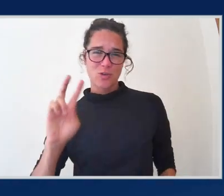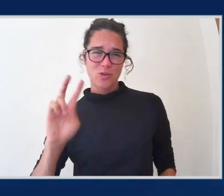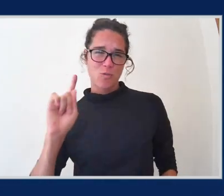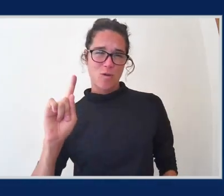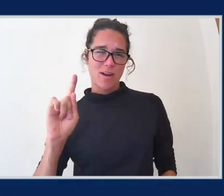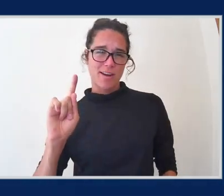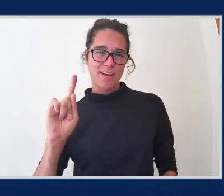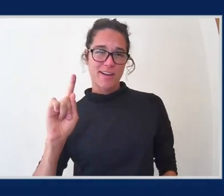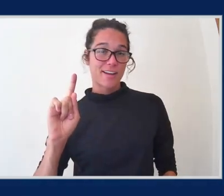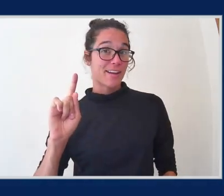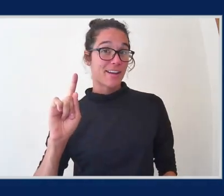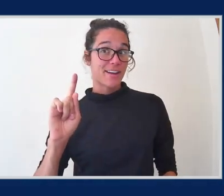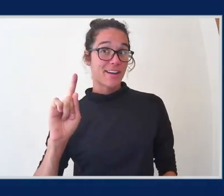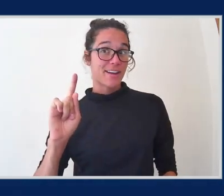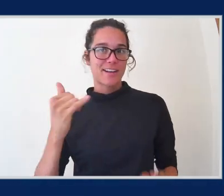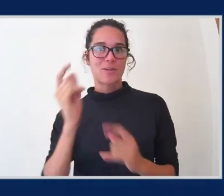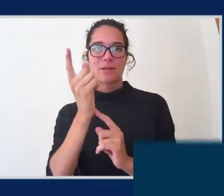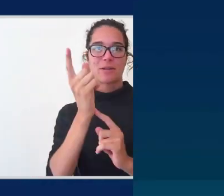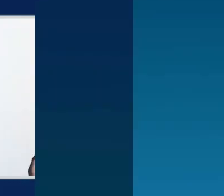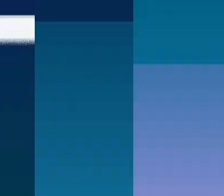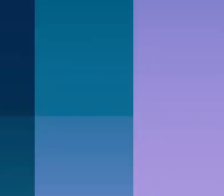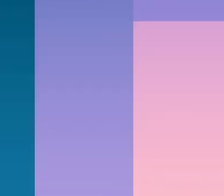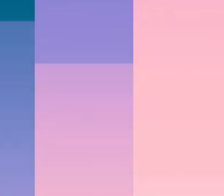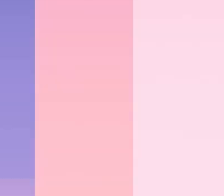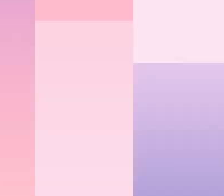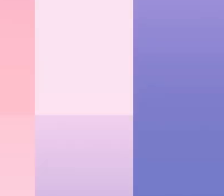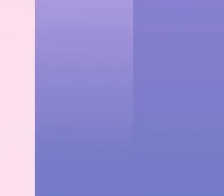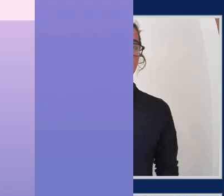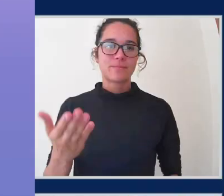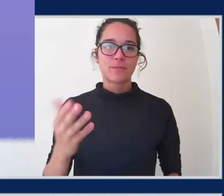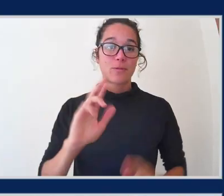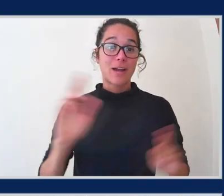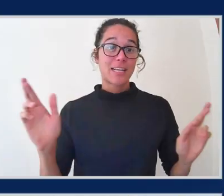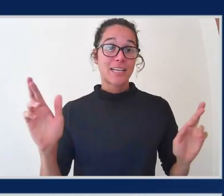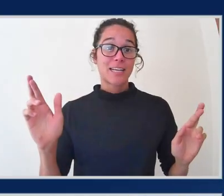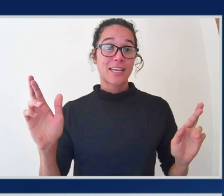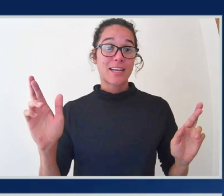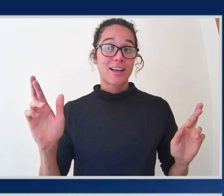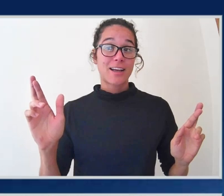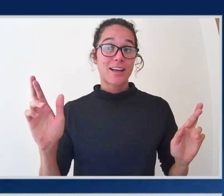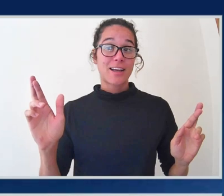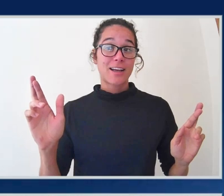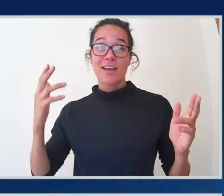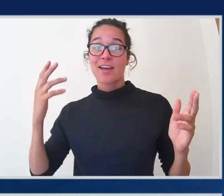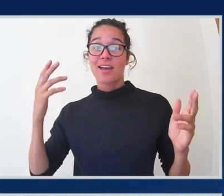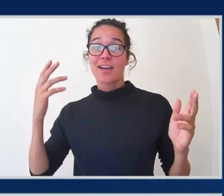to make your choice. Okay, ready, set, and go.